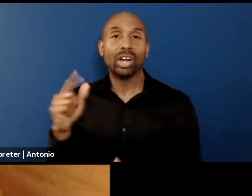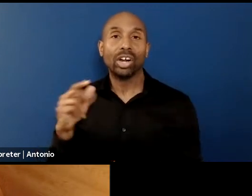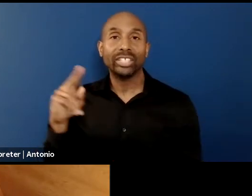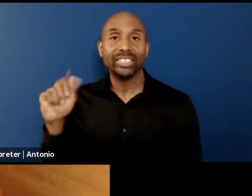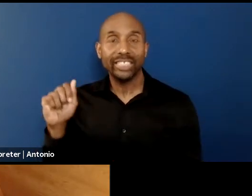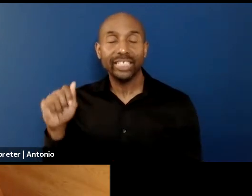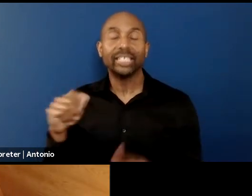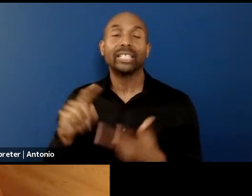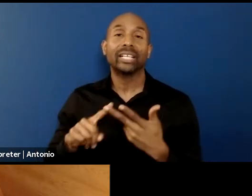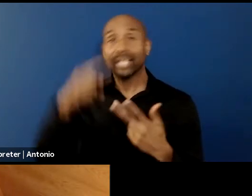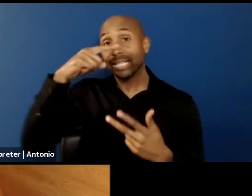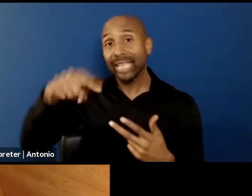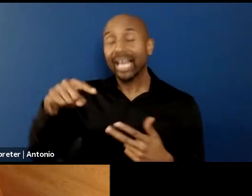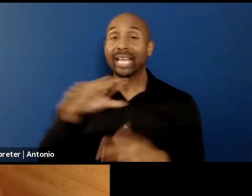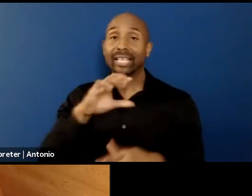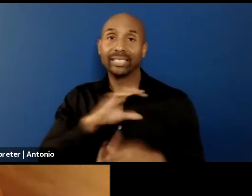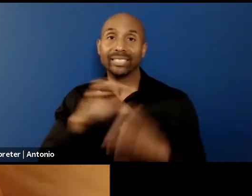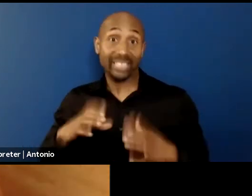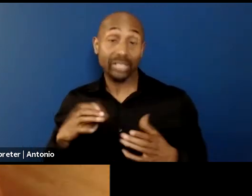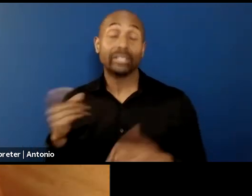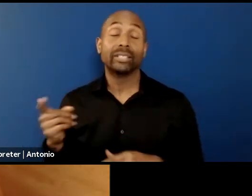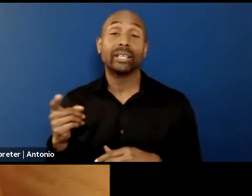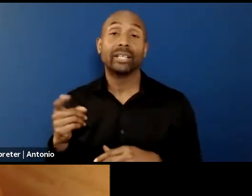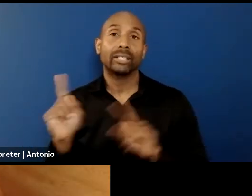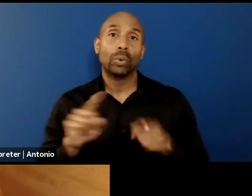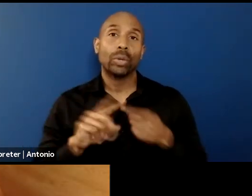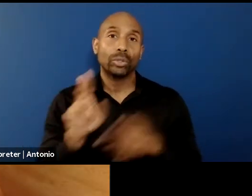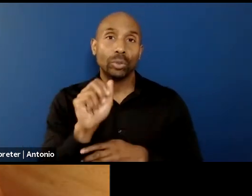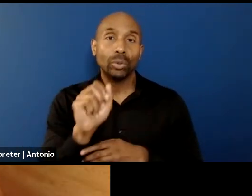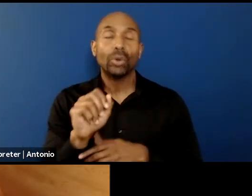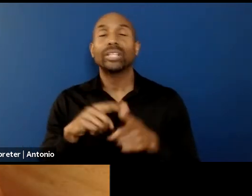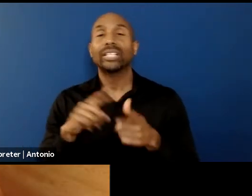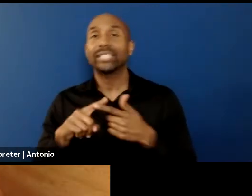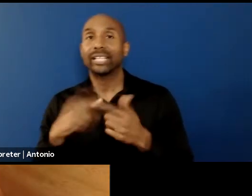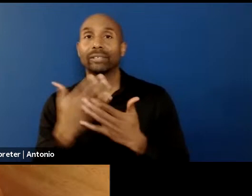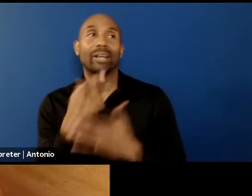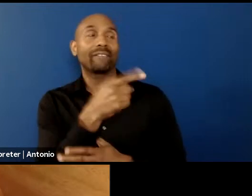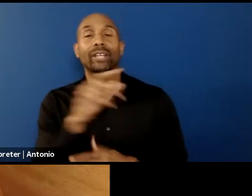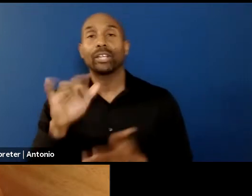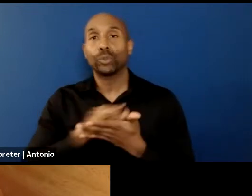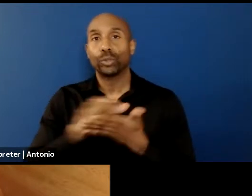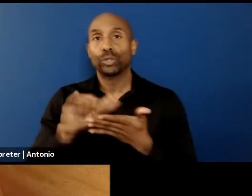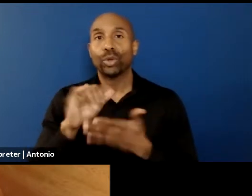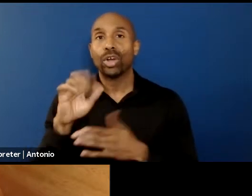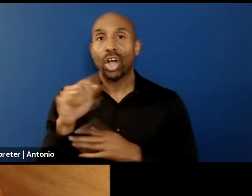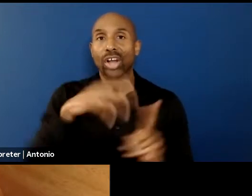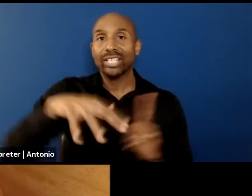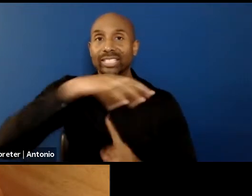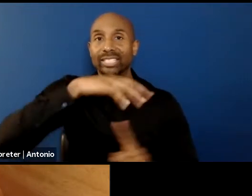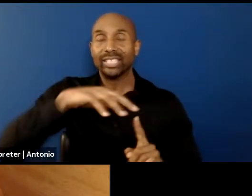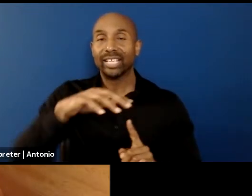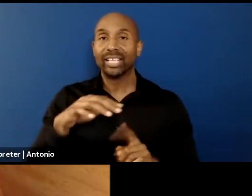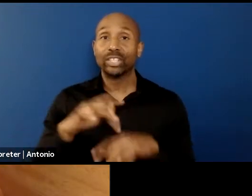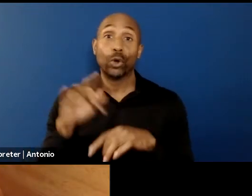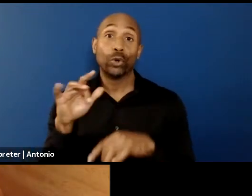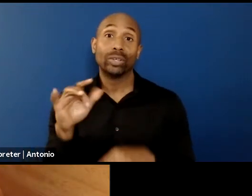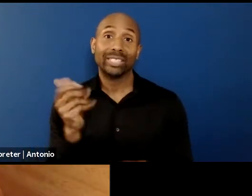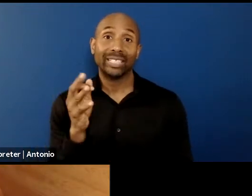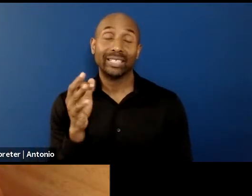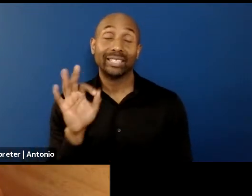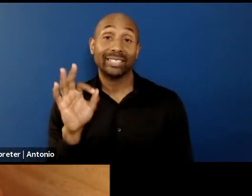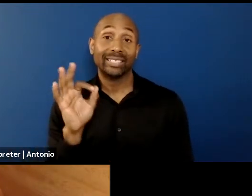up in the New York art scene in the early 90s and eventually of course developing a work